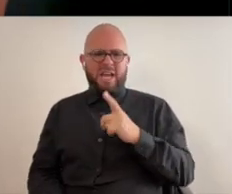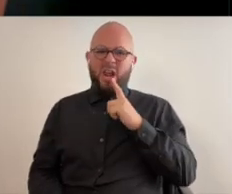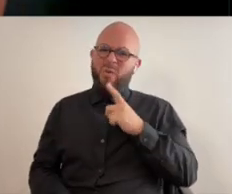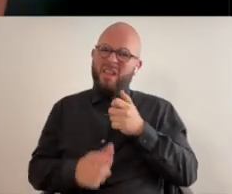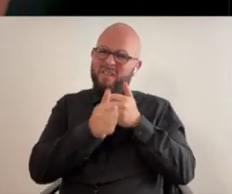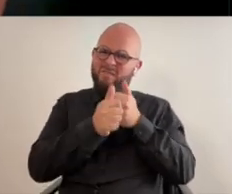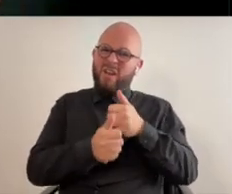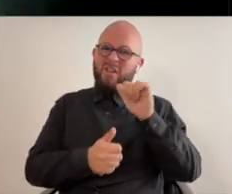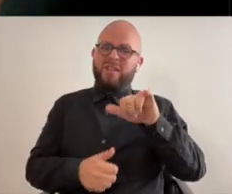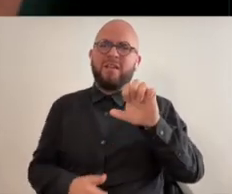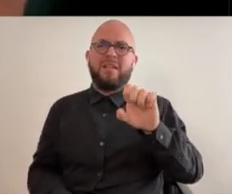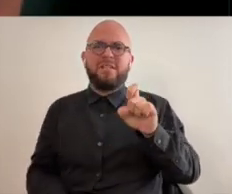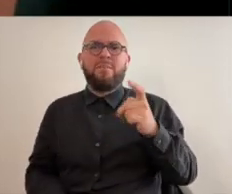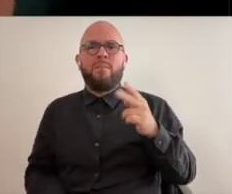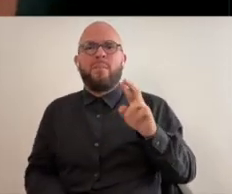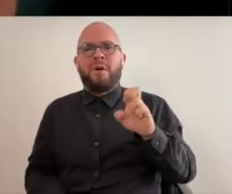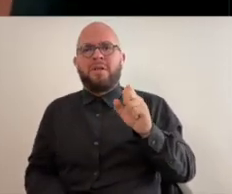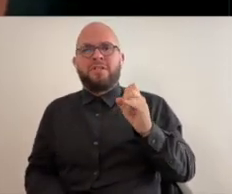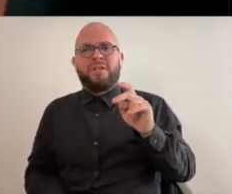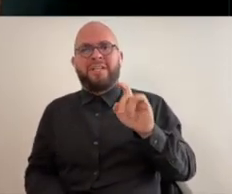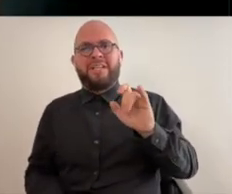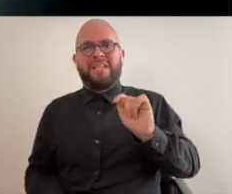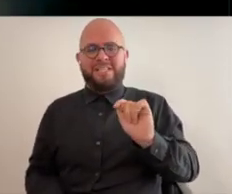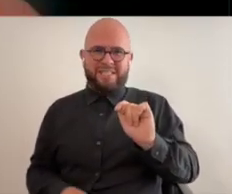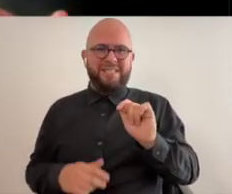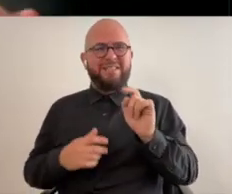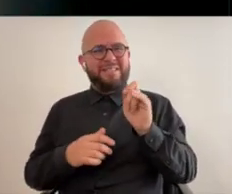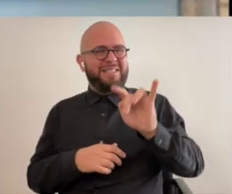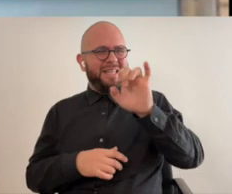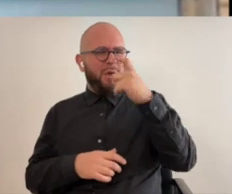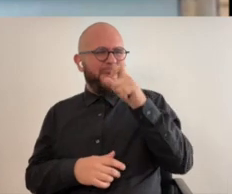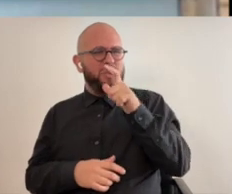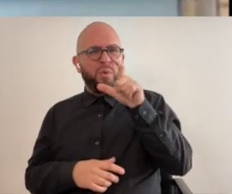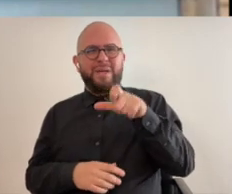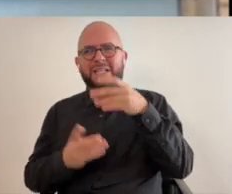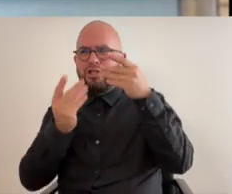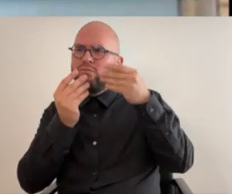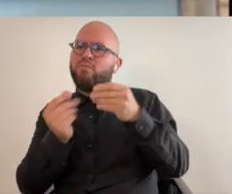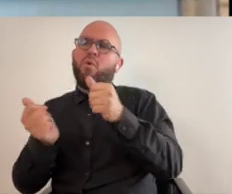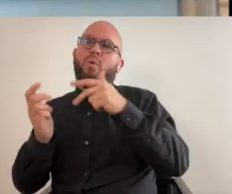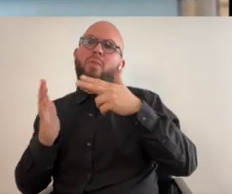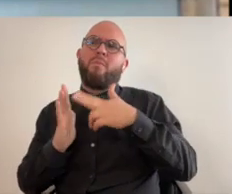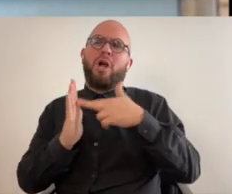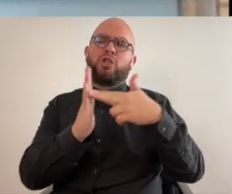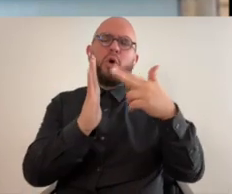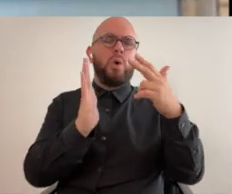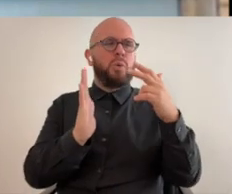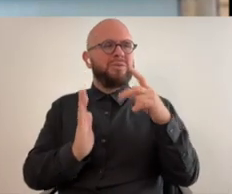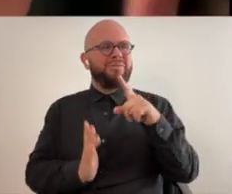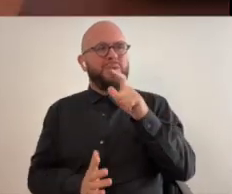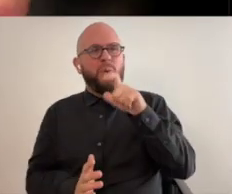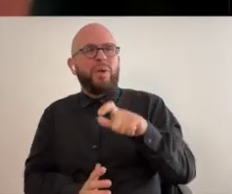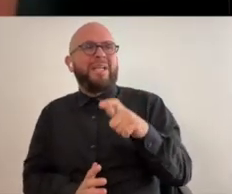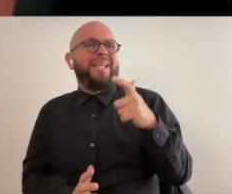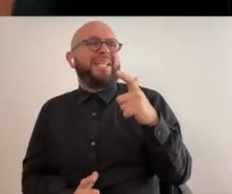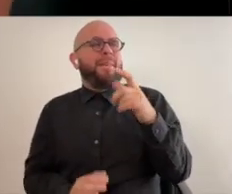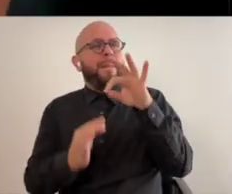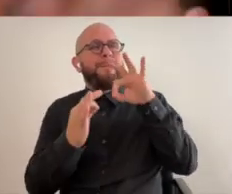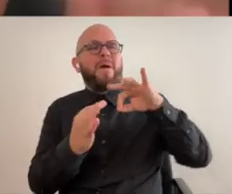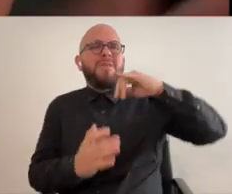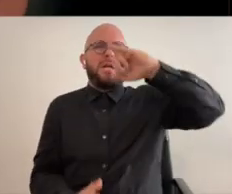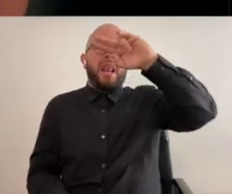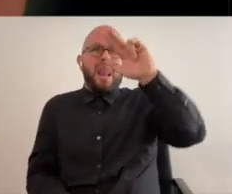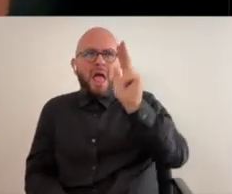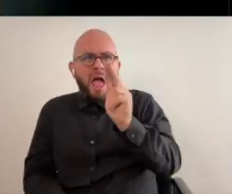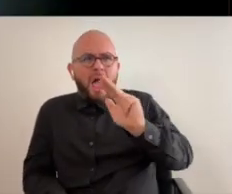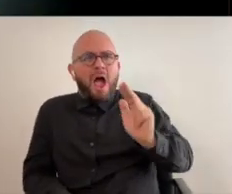i leaned into that expressionist style because you don't have to have smooth brush strokes and